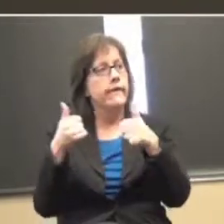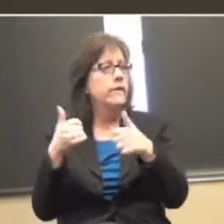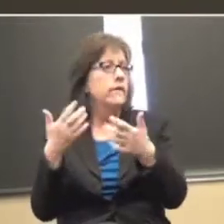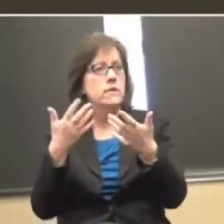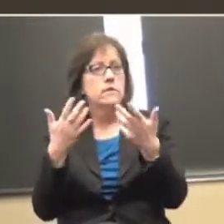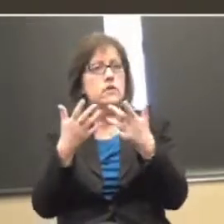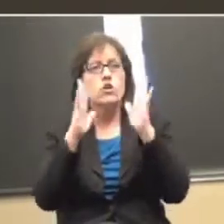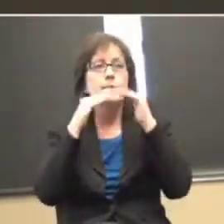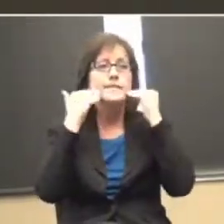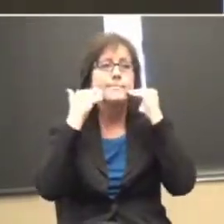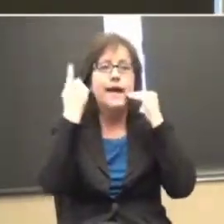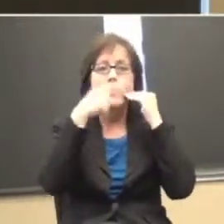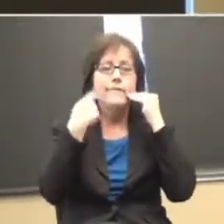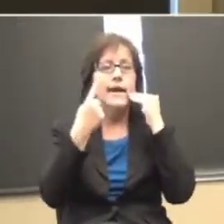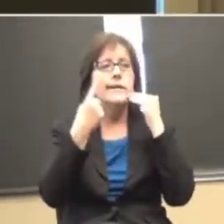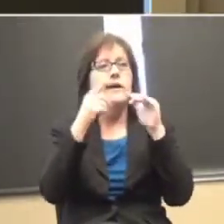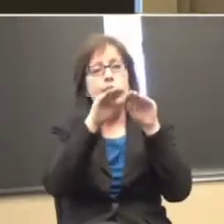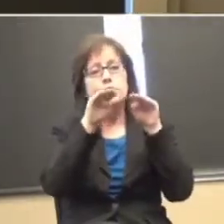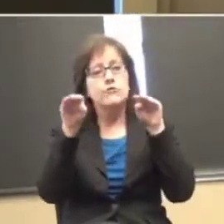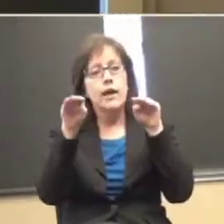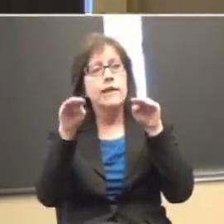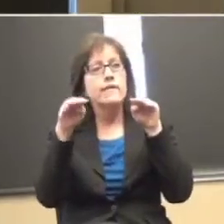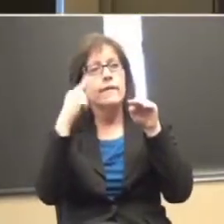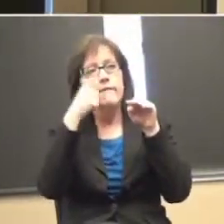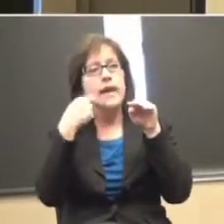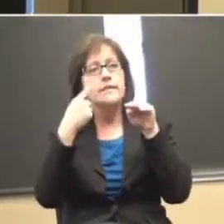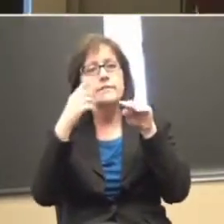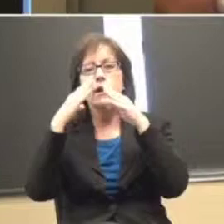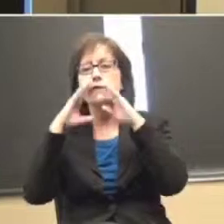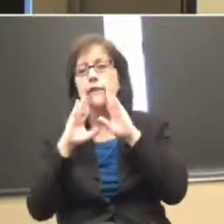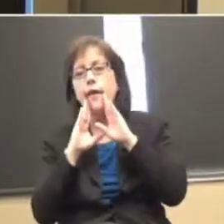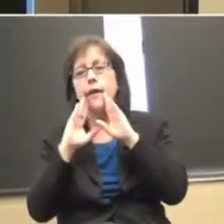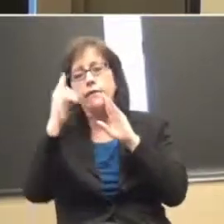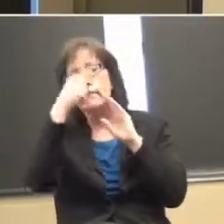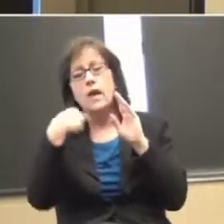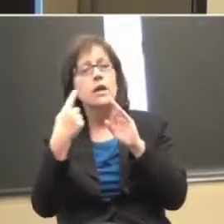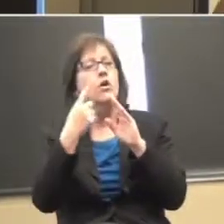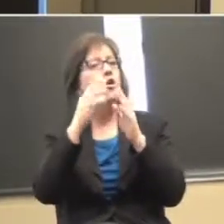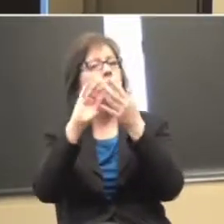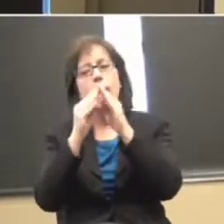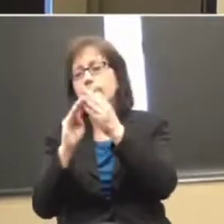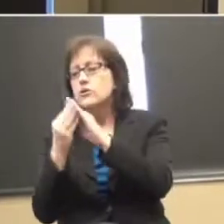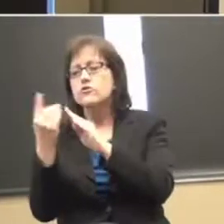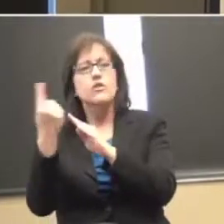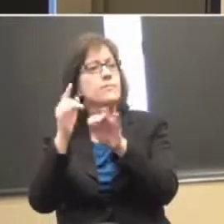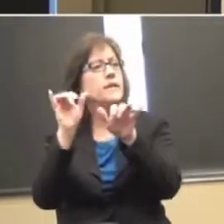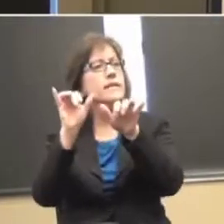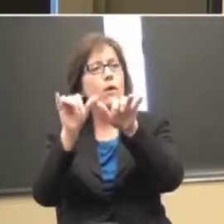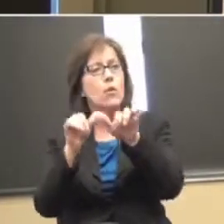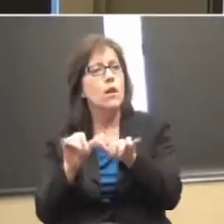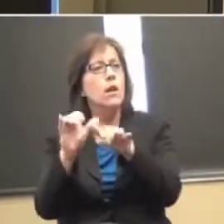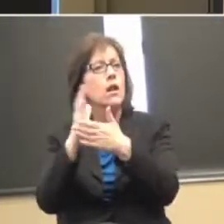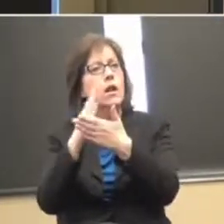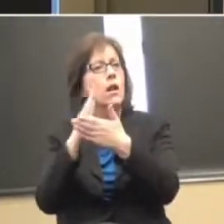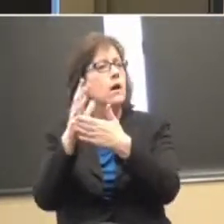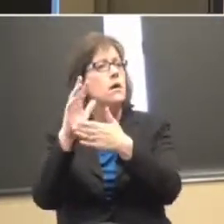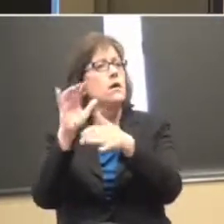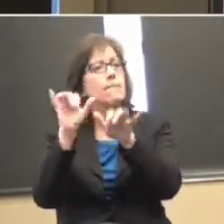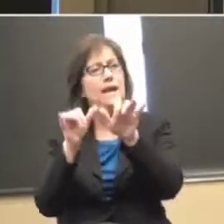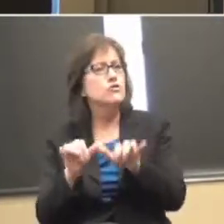smiley faces, a straight line face, a sad face. It could be numbers. But something over here that's going to give me a ranking. All right. What am I ranking?